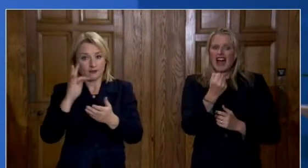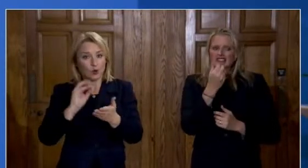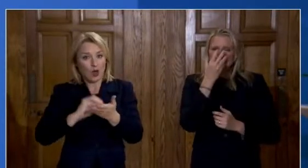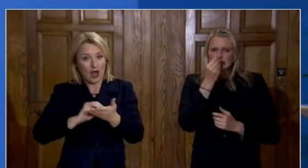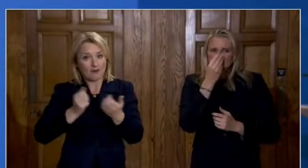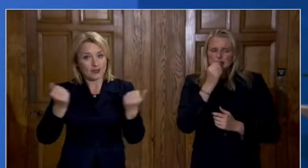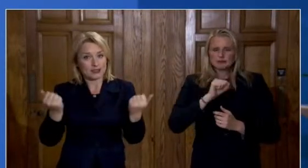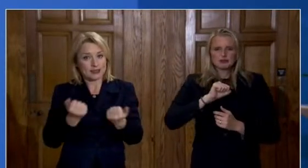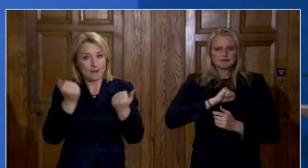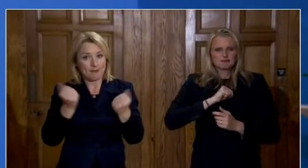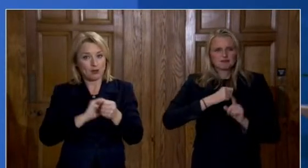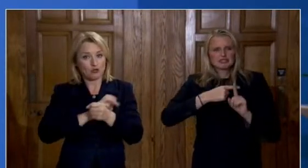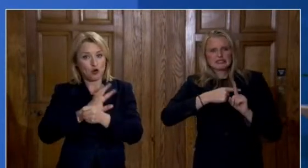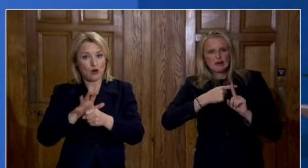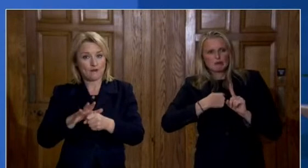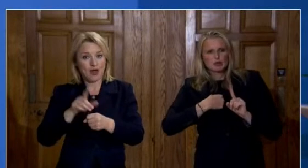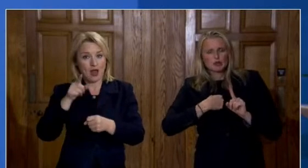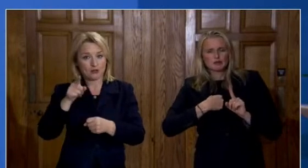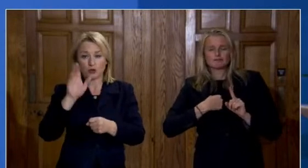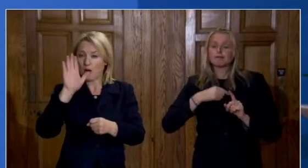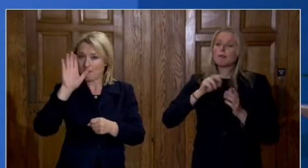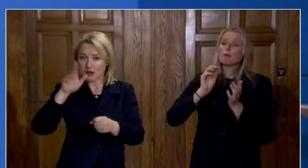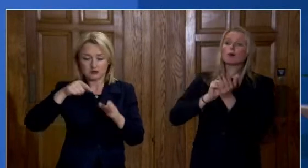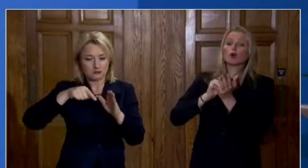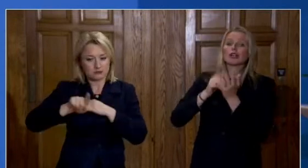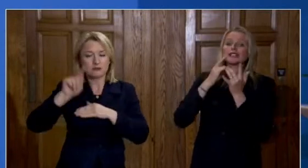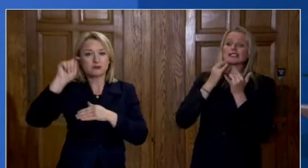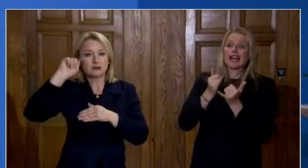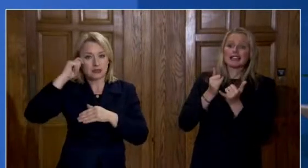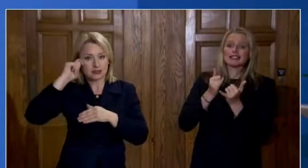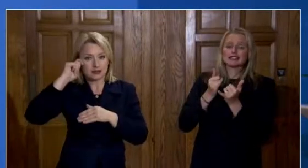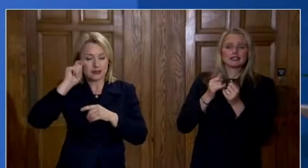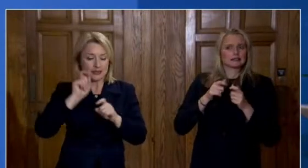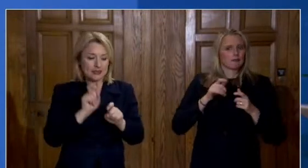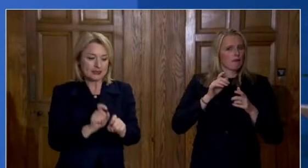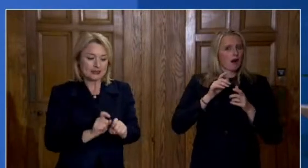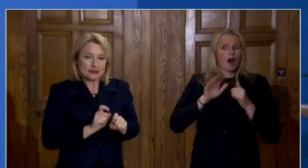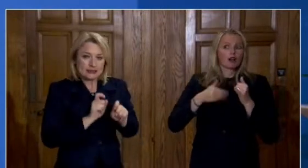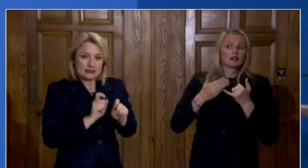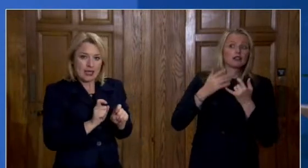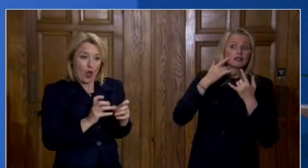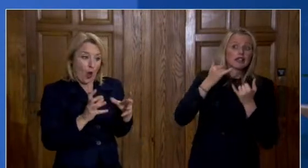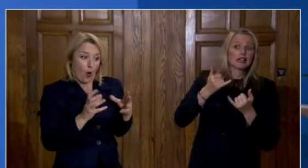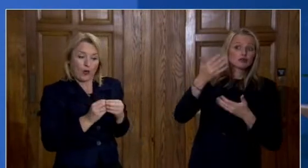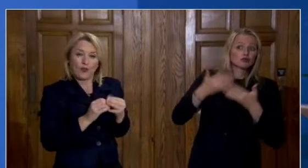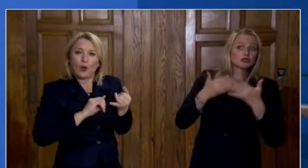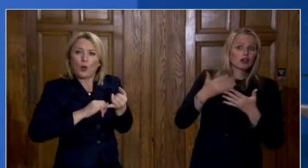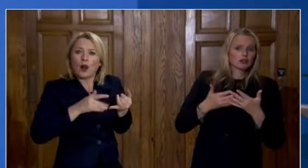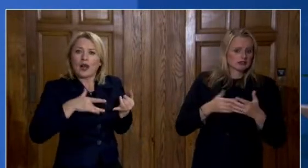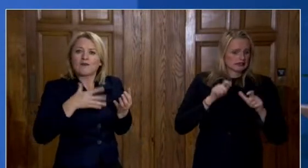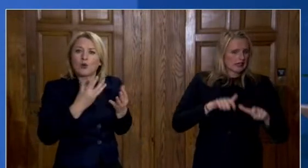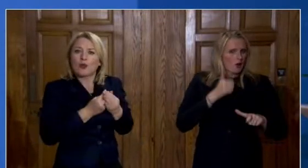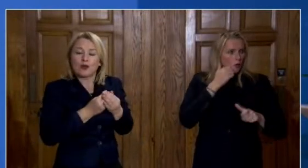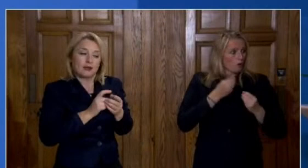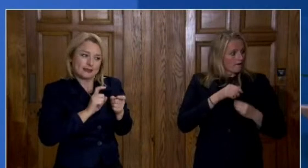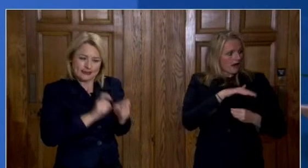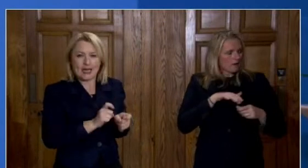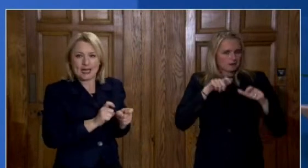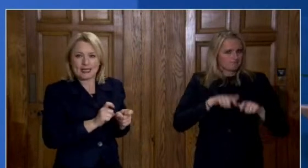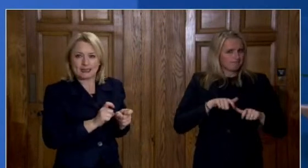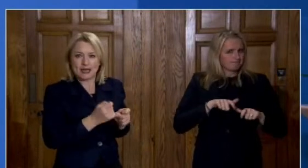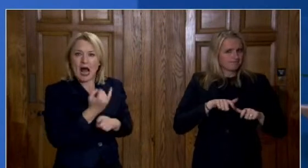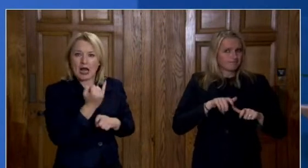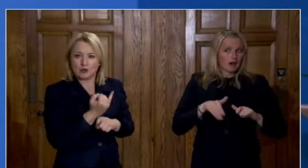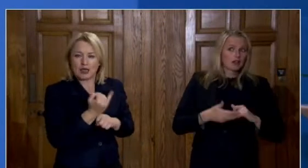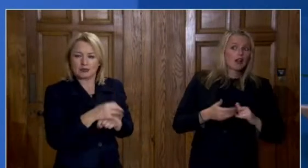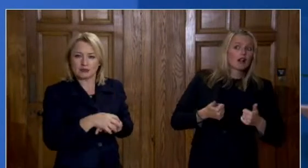you must get a test and stay isolated with the members of your household until that test result is available. If you